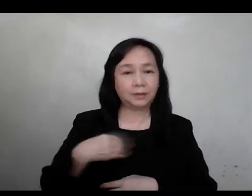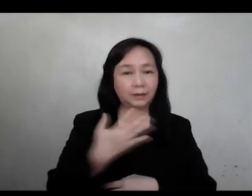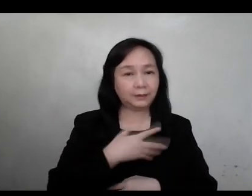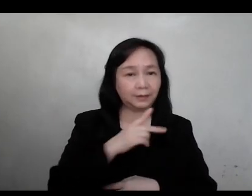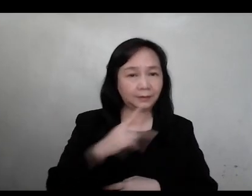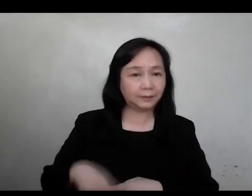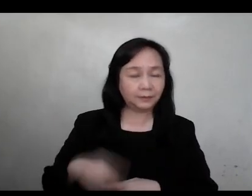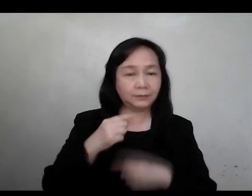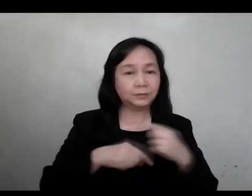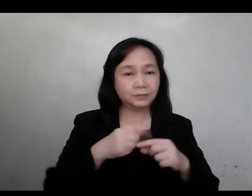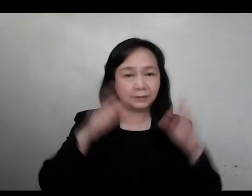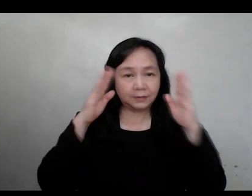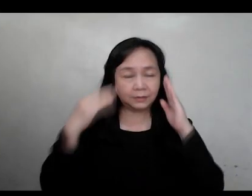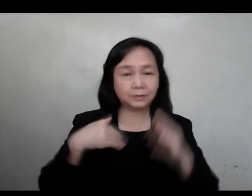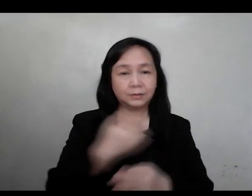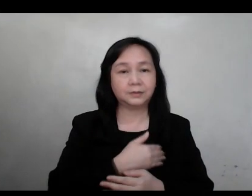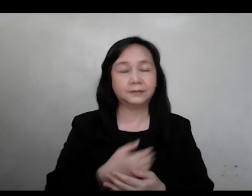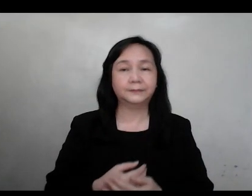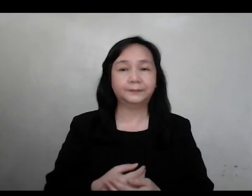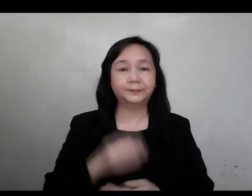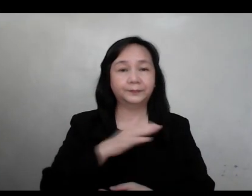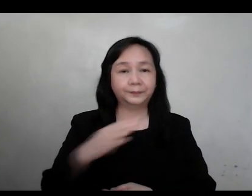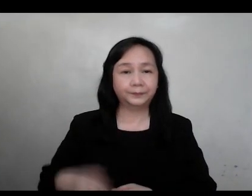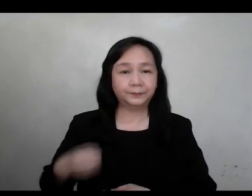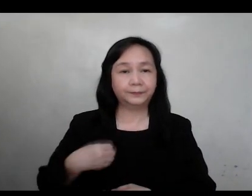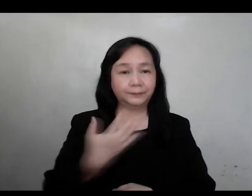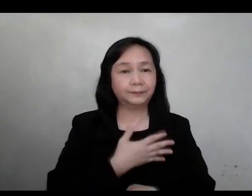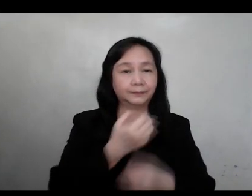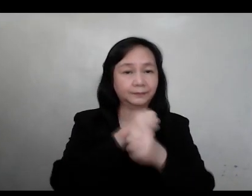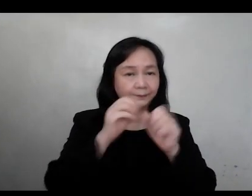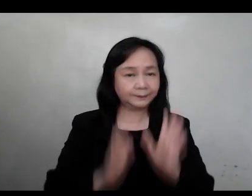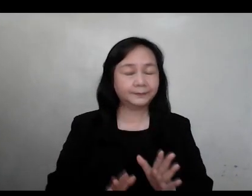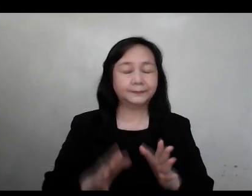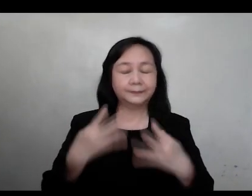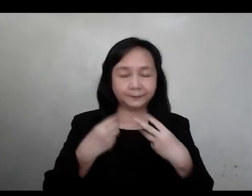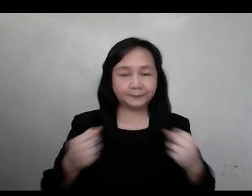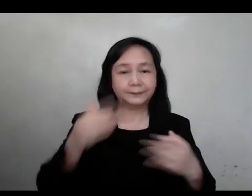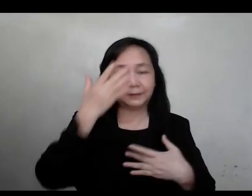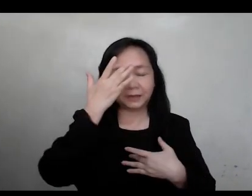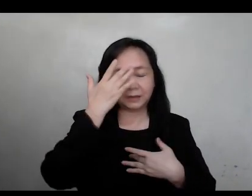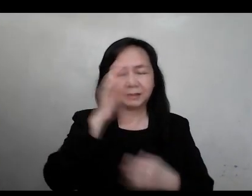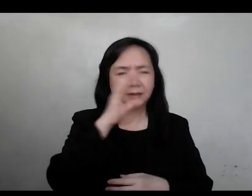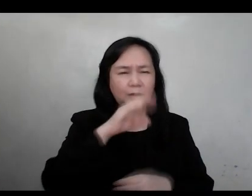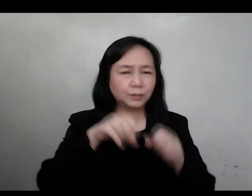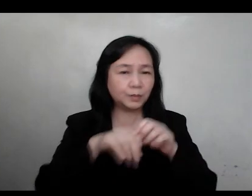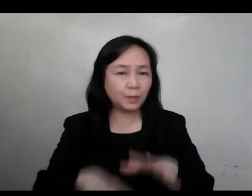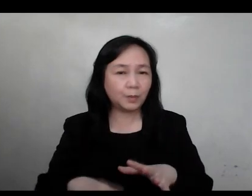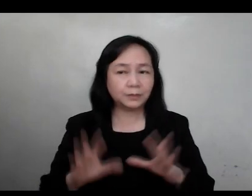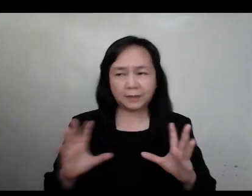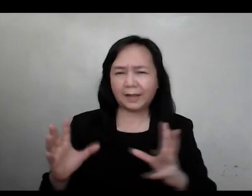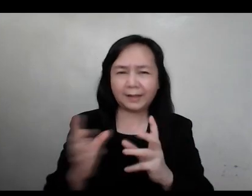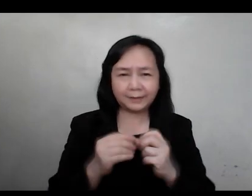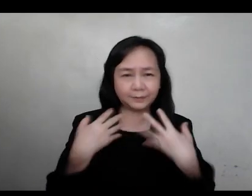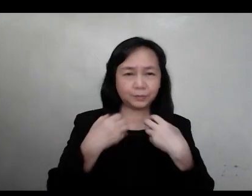graciously hear us. Christ our Savior, heal the sick, seek out the lost, guard